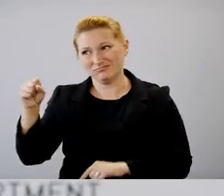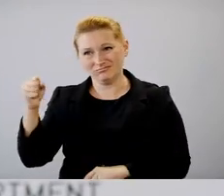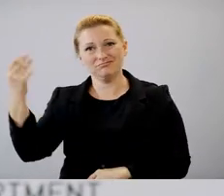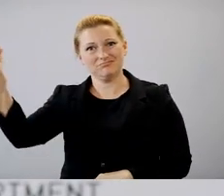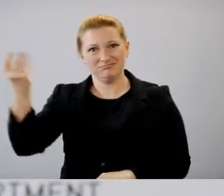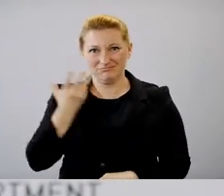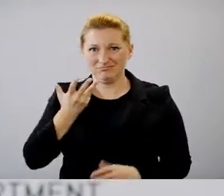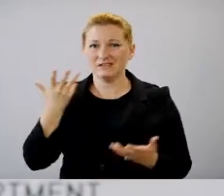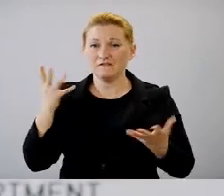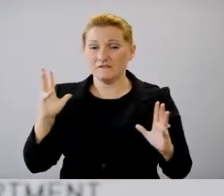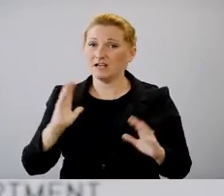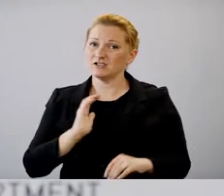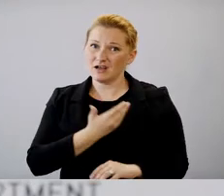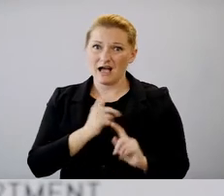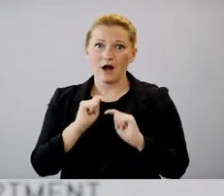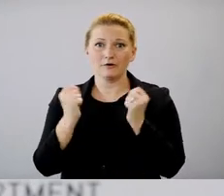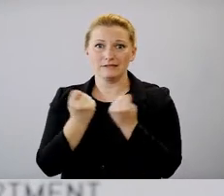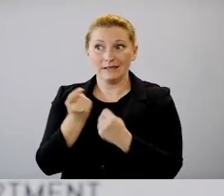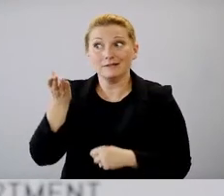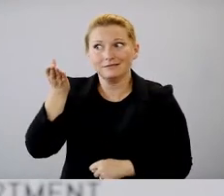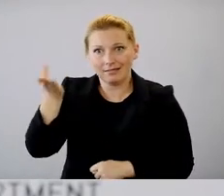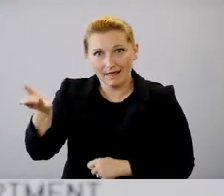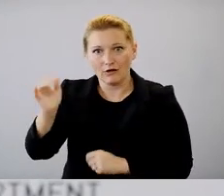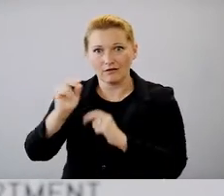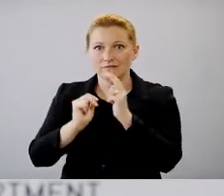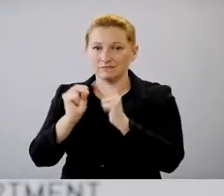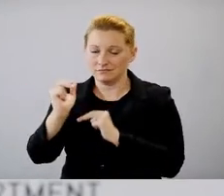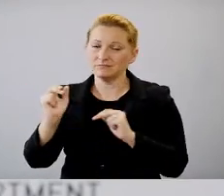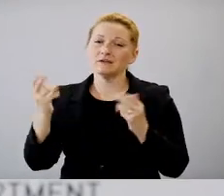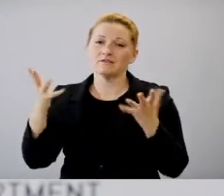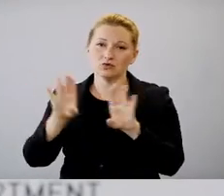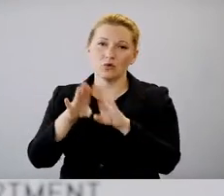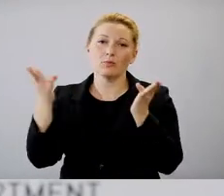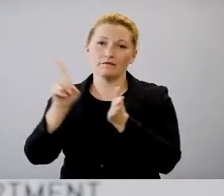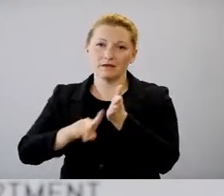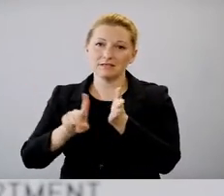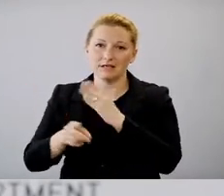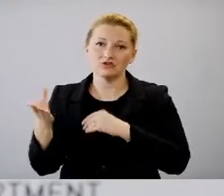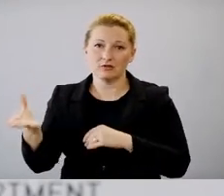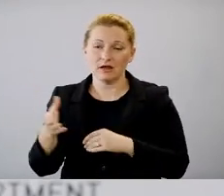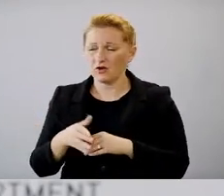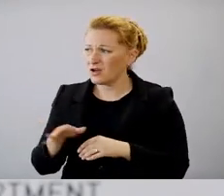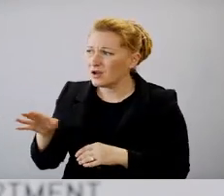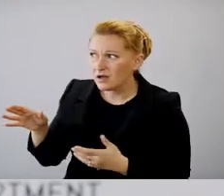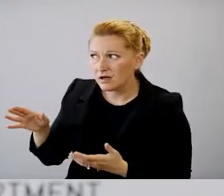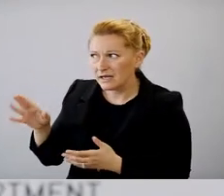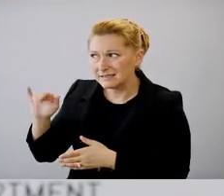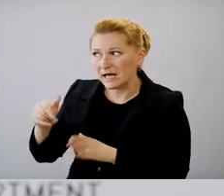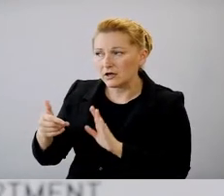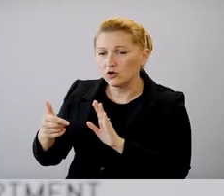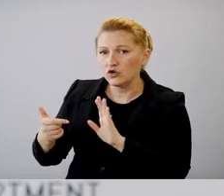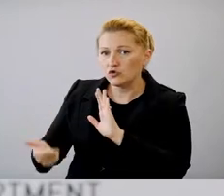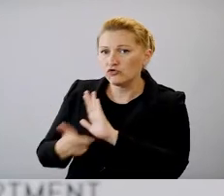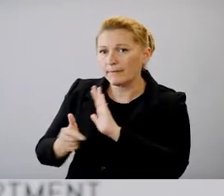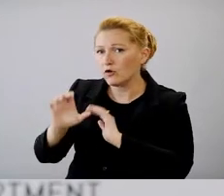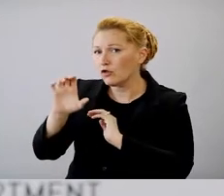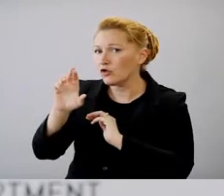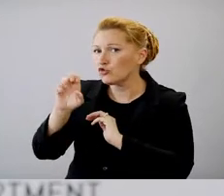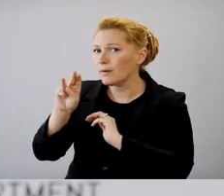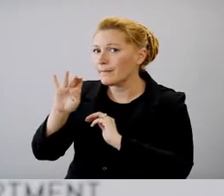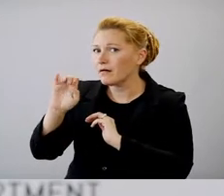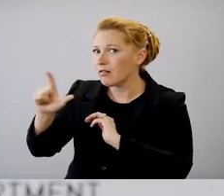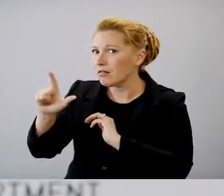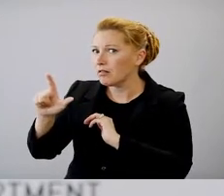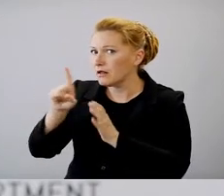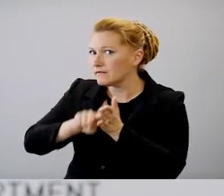and our team is onsite today and has opened an investigation. Is it considered a criminal investigation or just